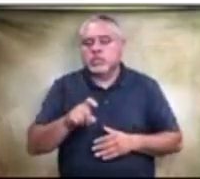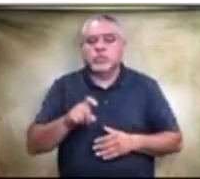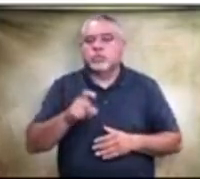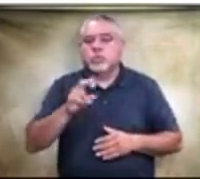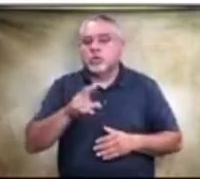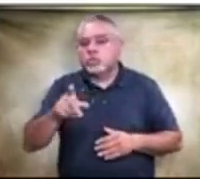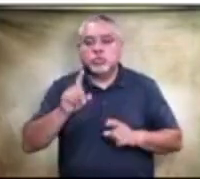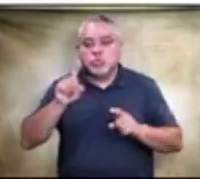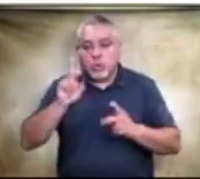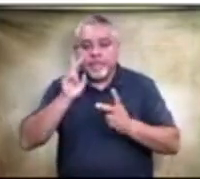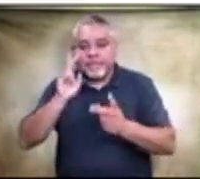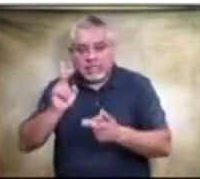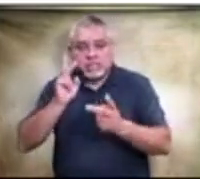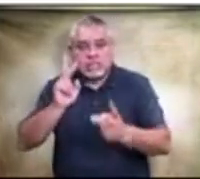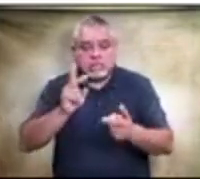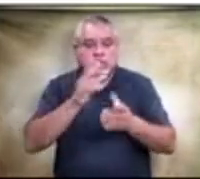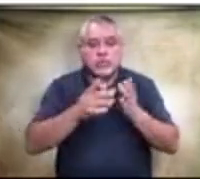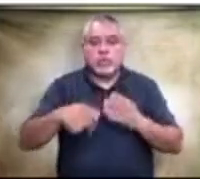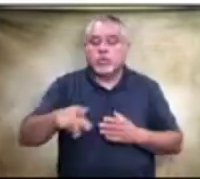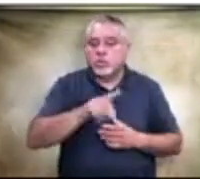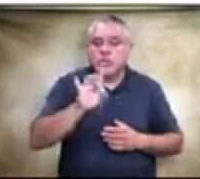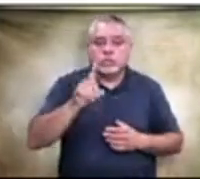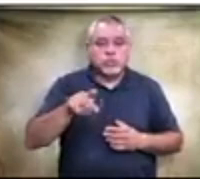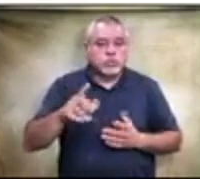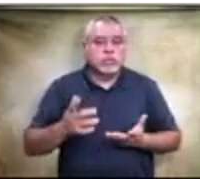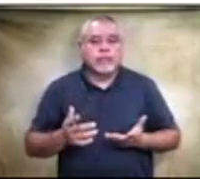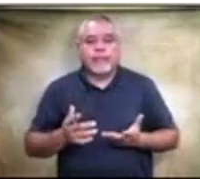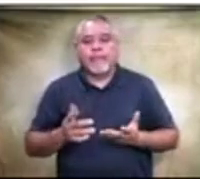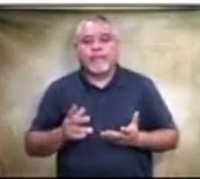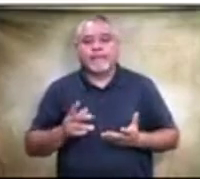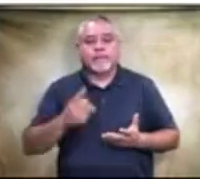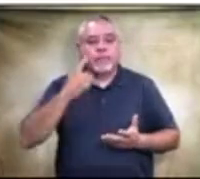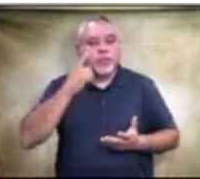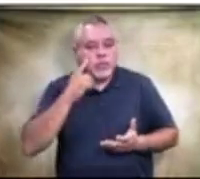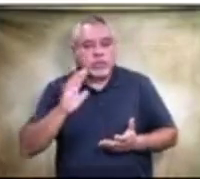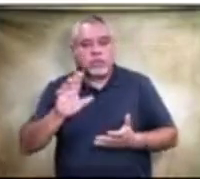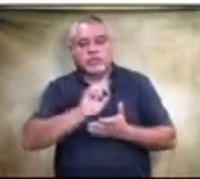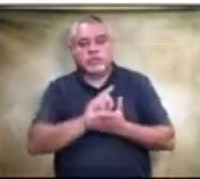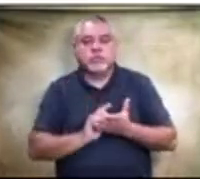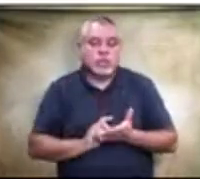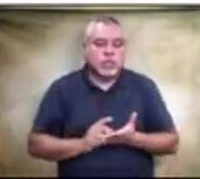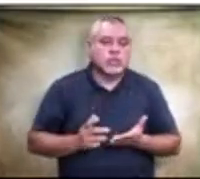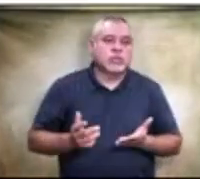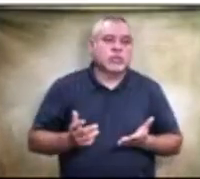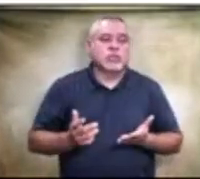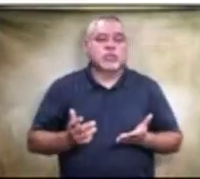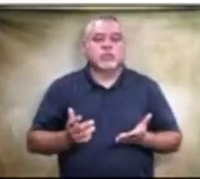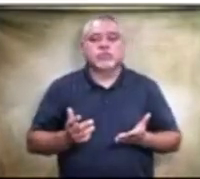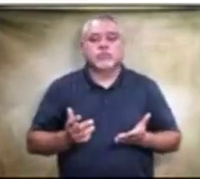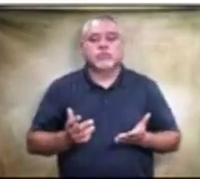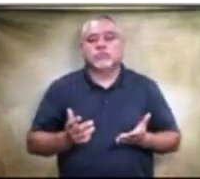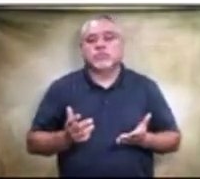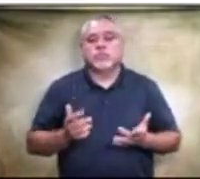visit some of these? Did y'all take a look at the design? What, you know, I tend